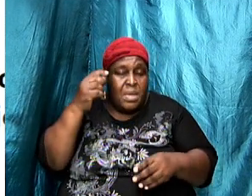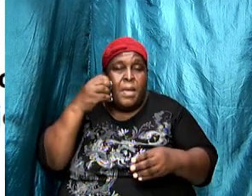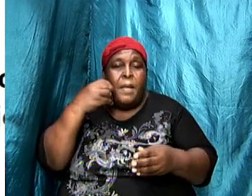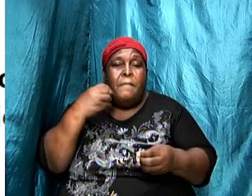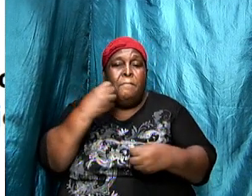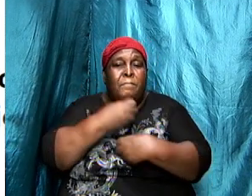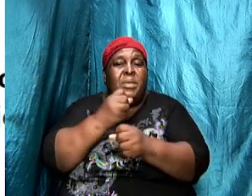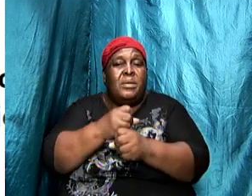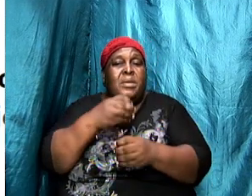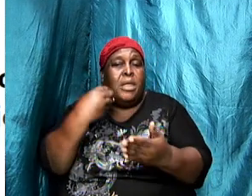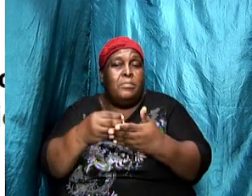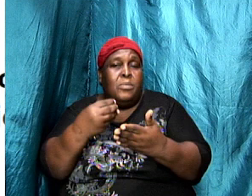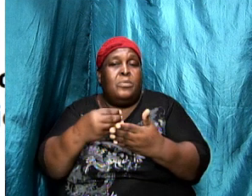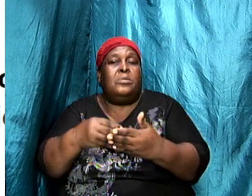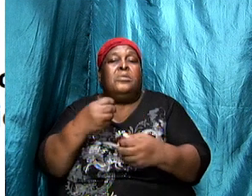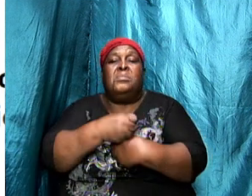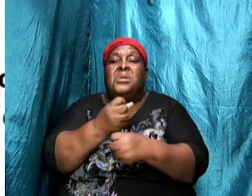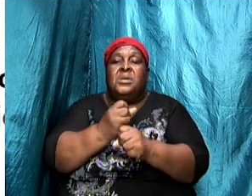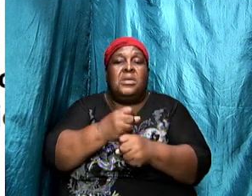making money